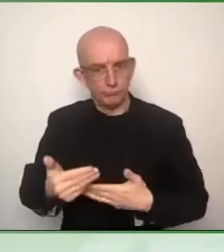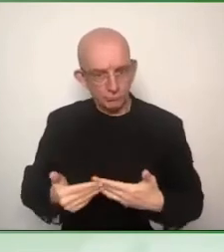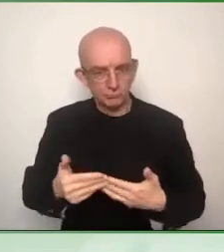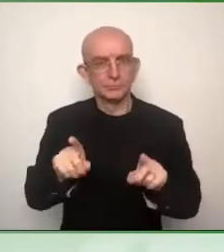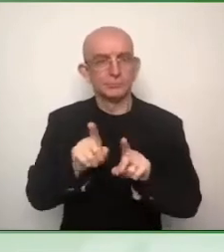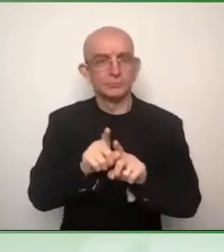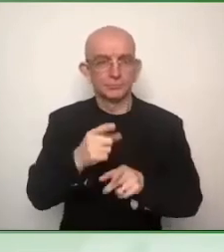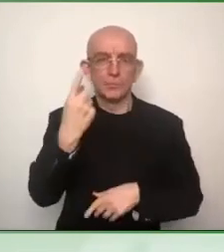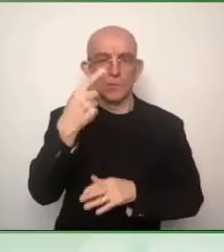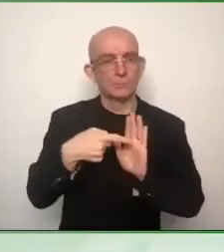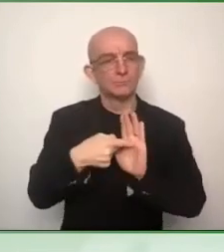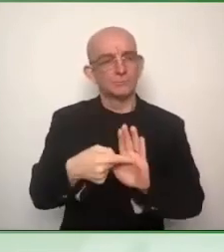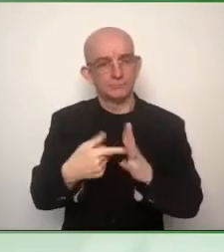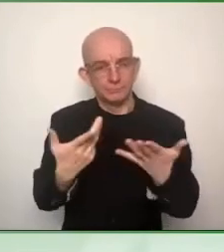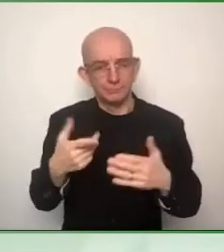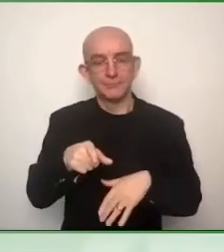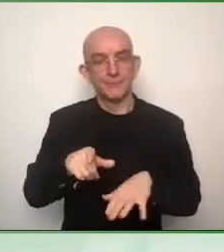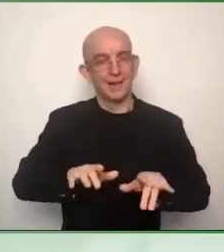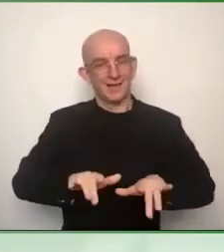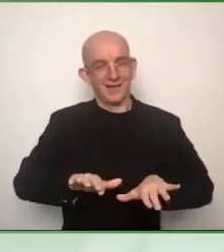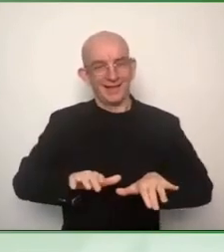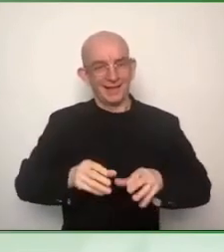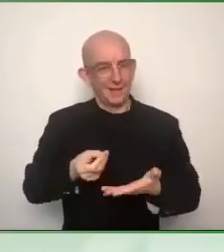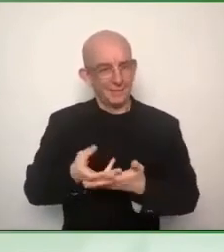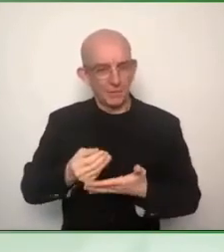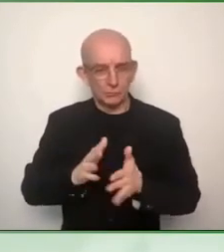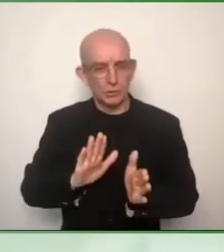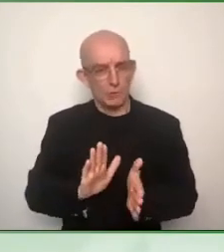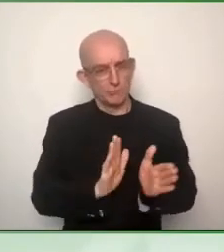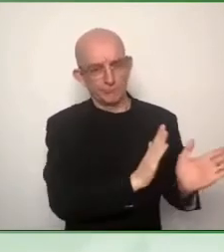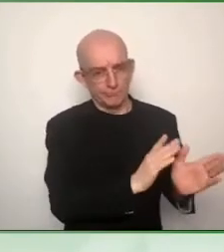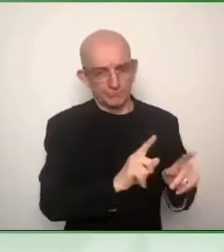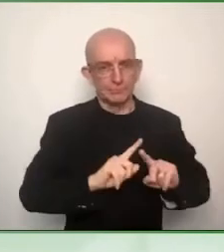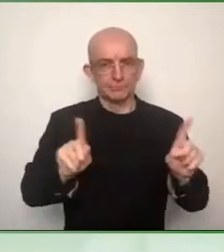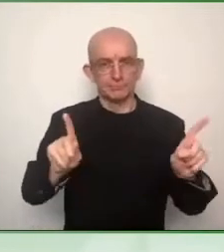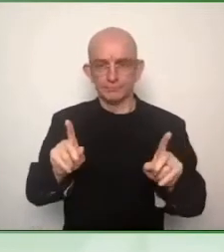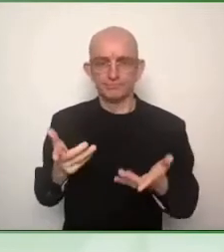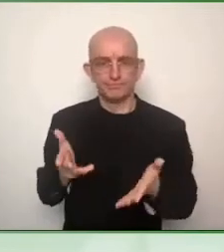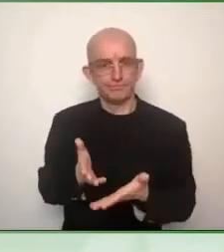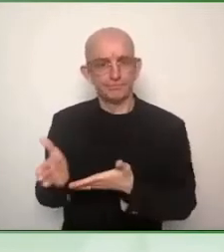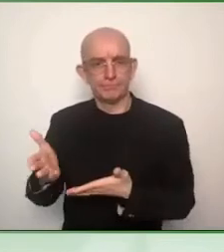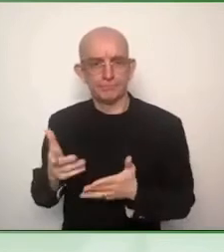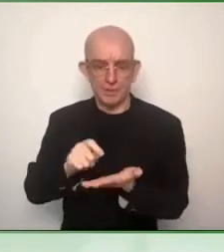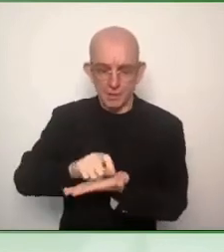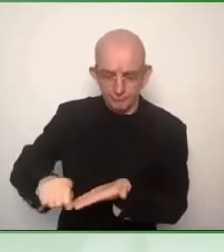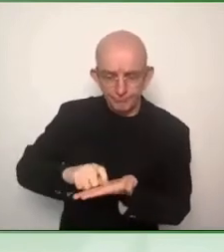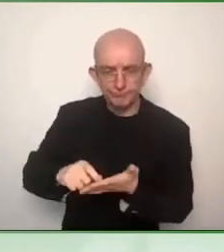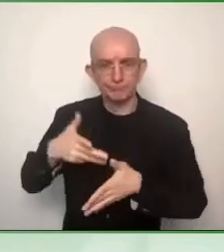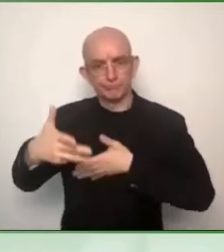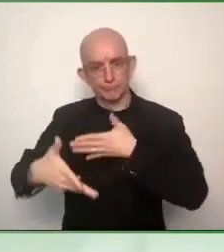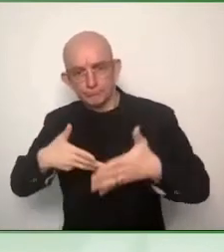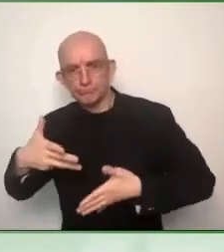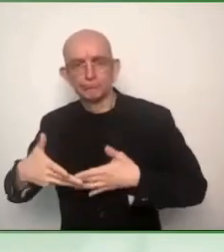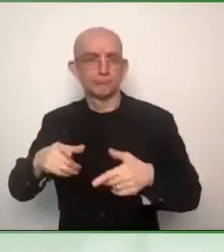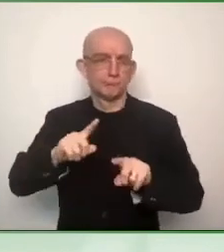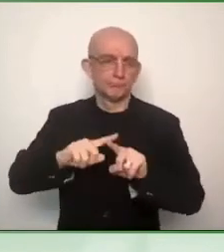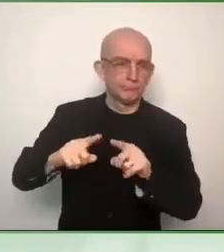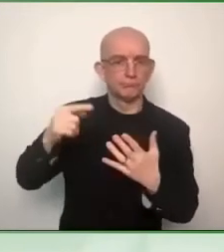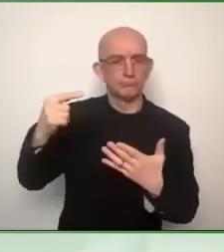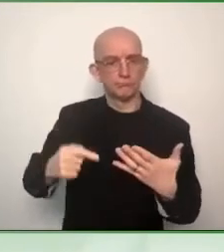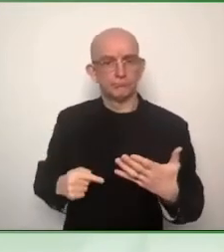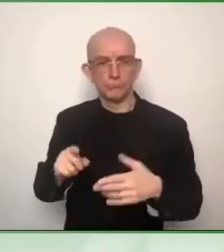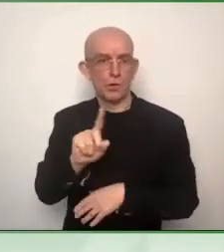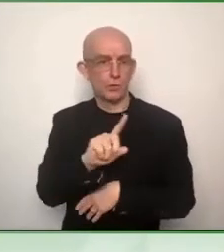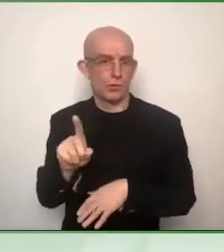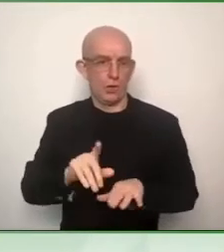The other one relates to emergency communication. The directive requires that persons with